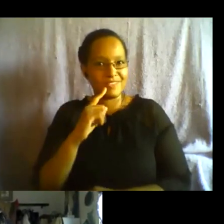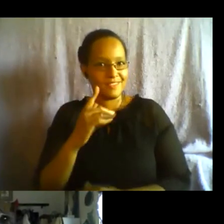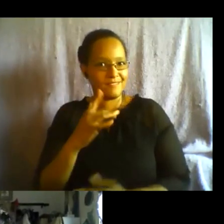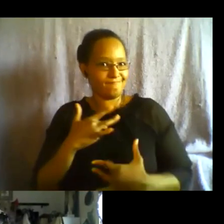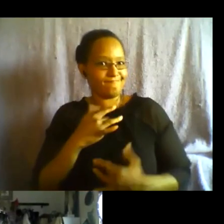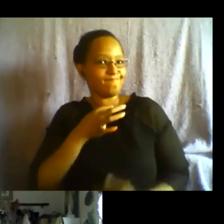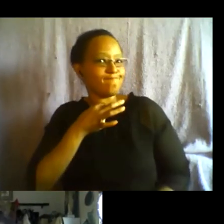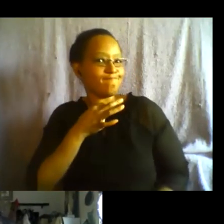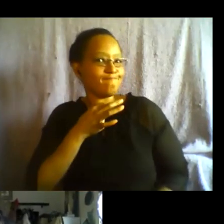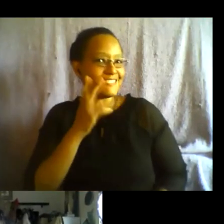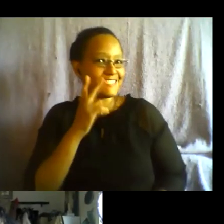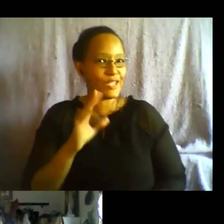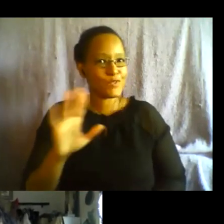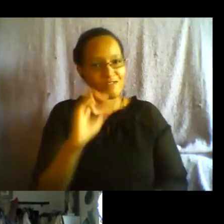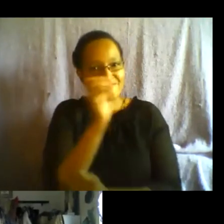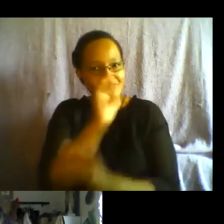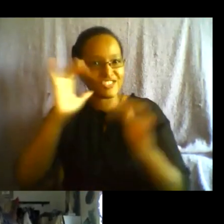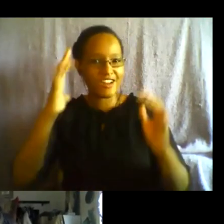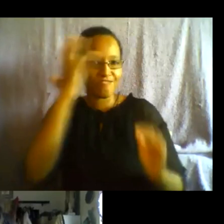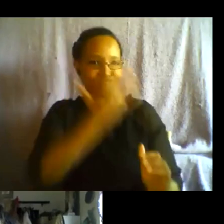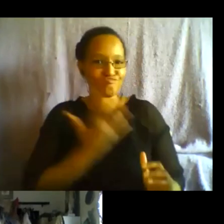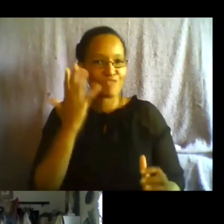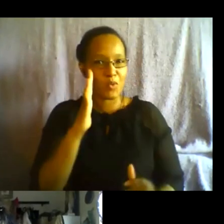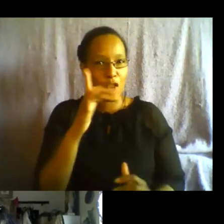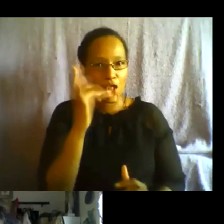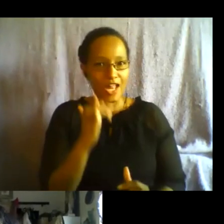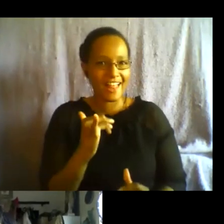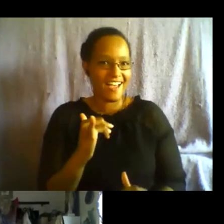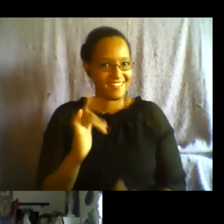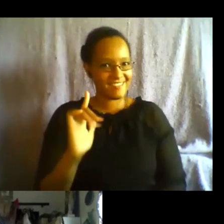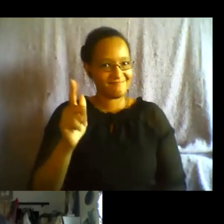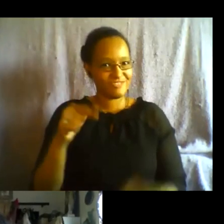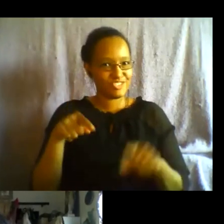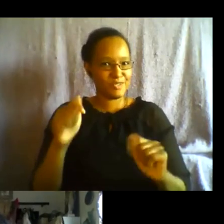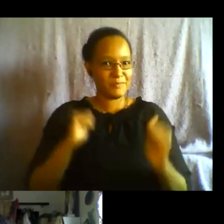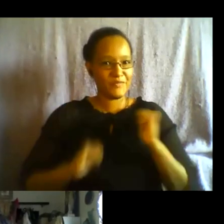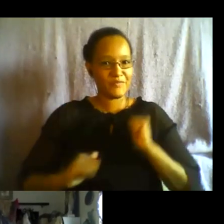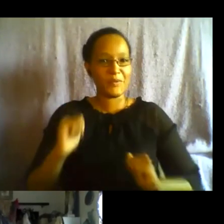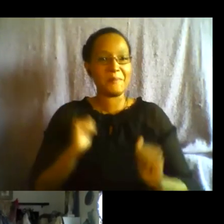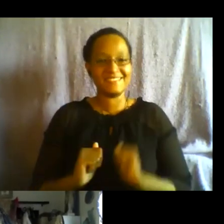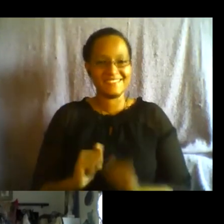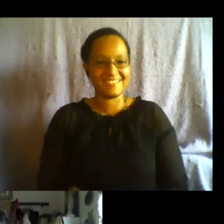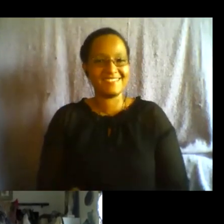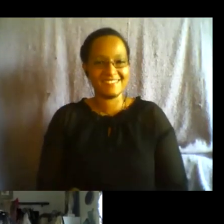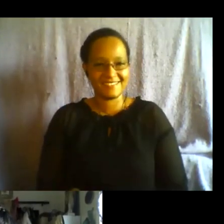will look like in um action for the performance um and for those of you who are with us now